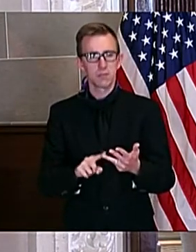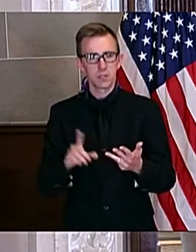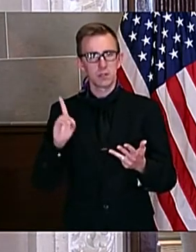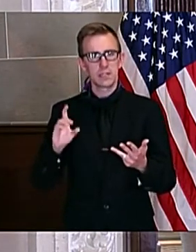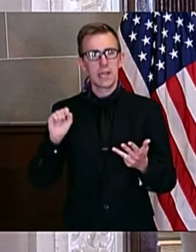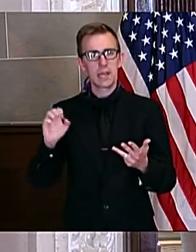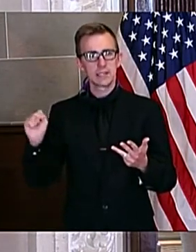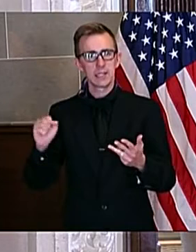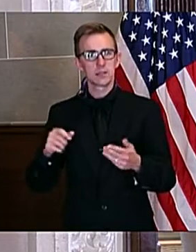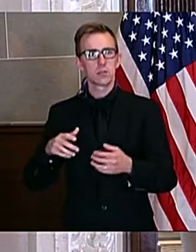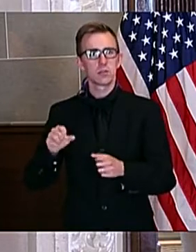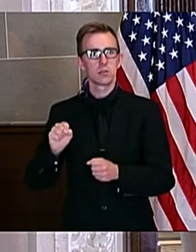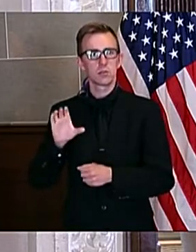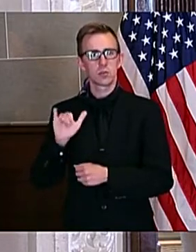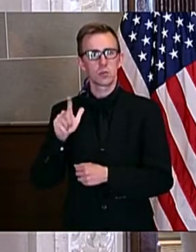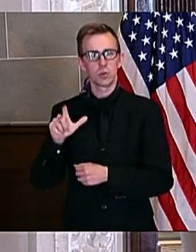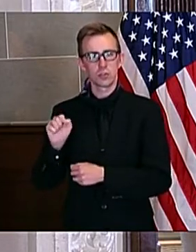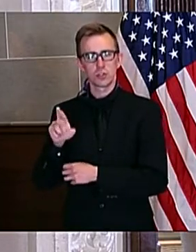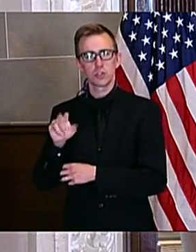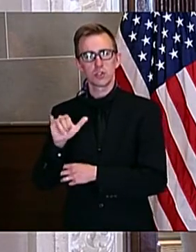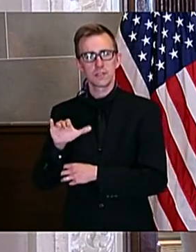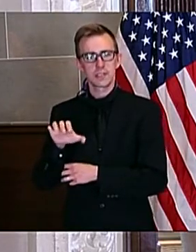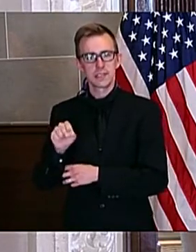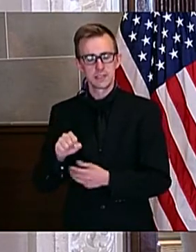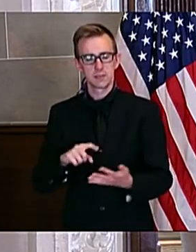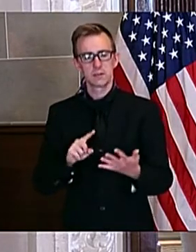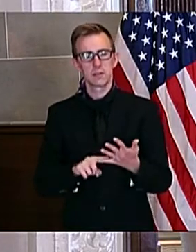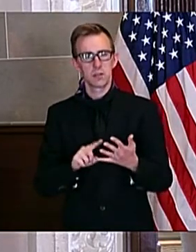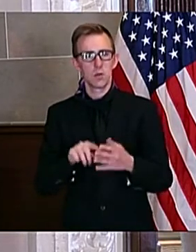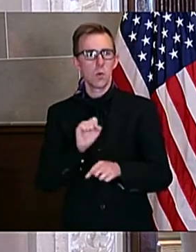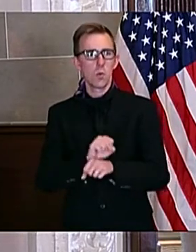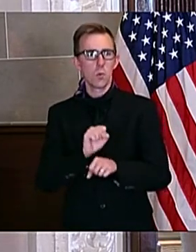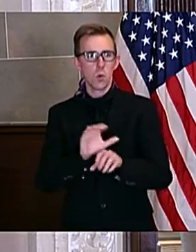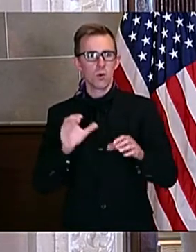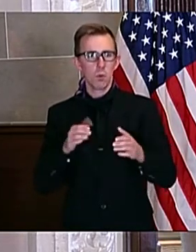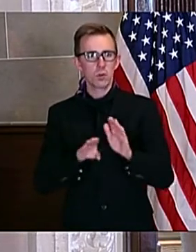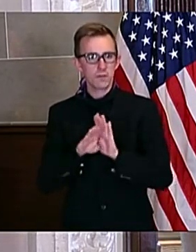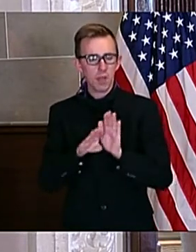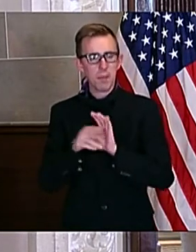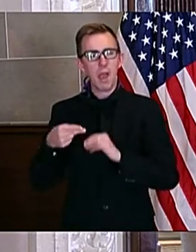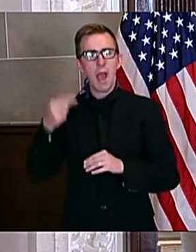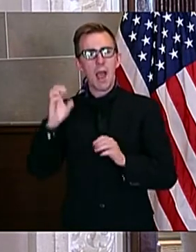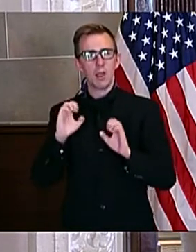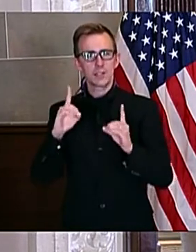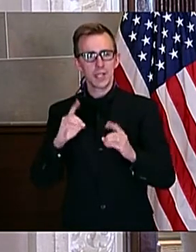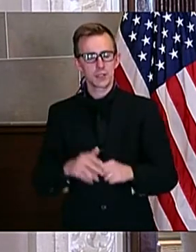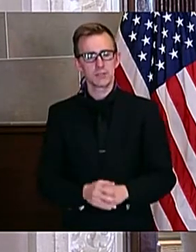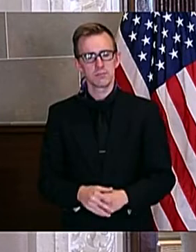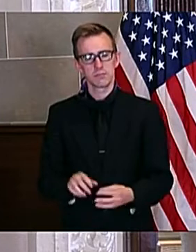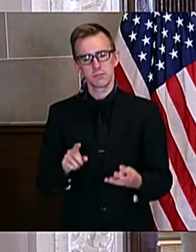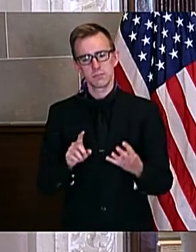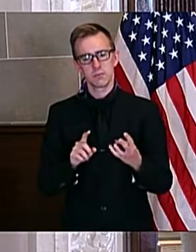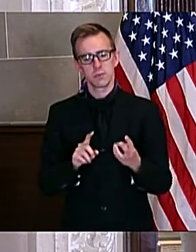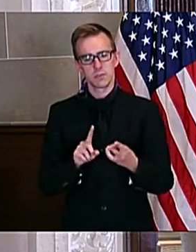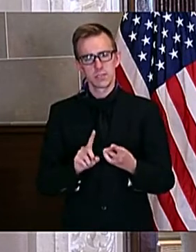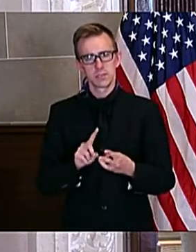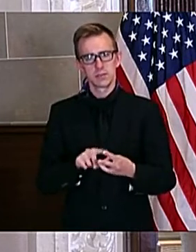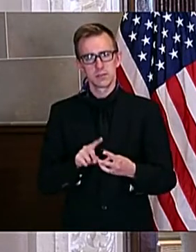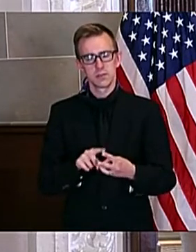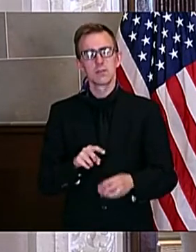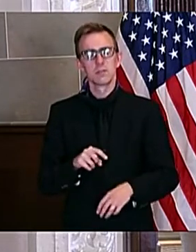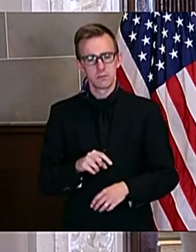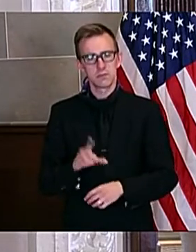the Department of Higher Education and Workforce Development, and the Department of Elementary and